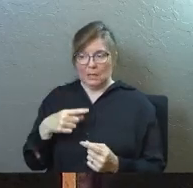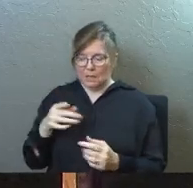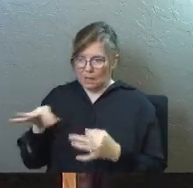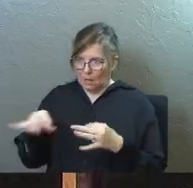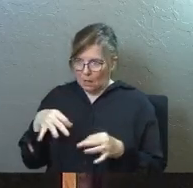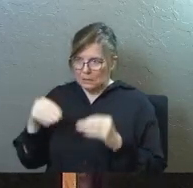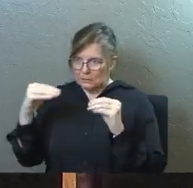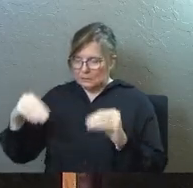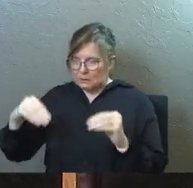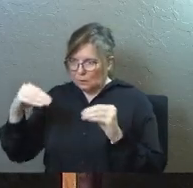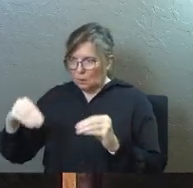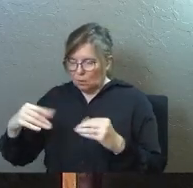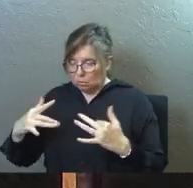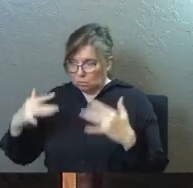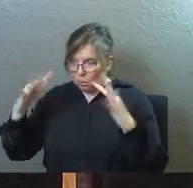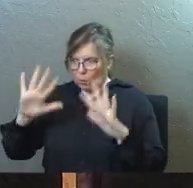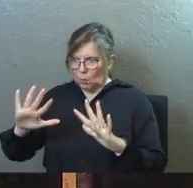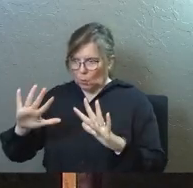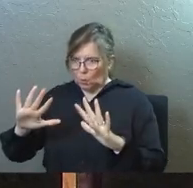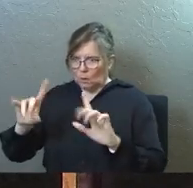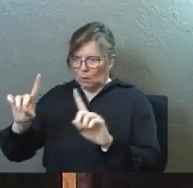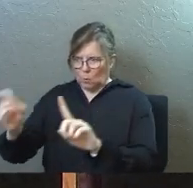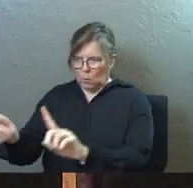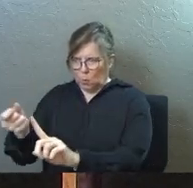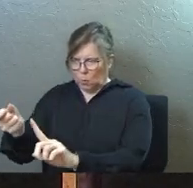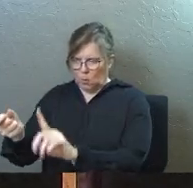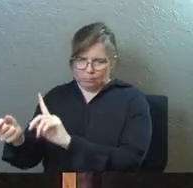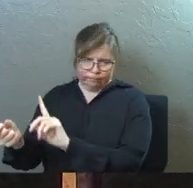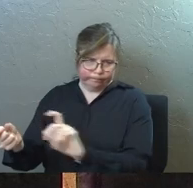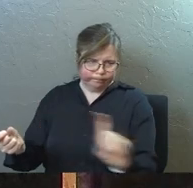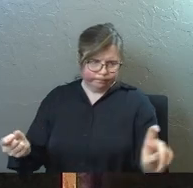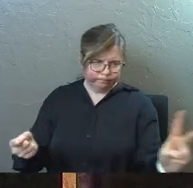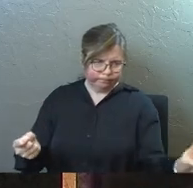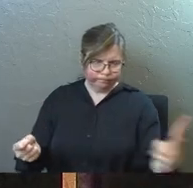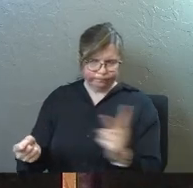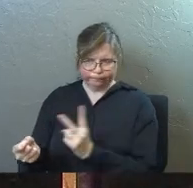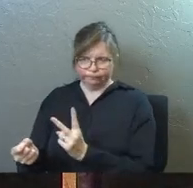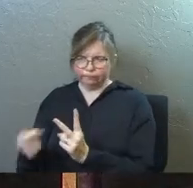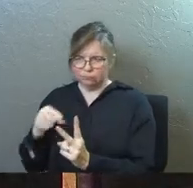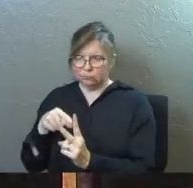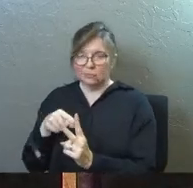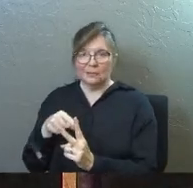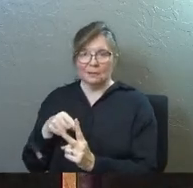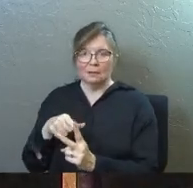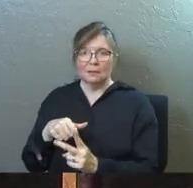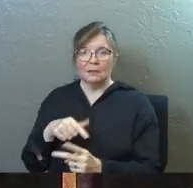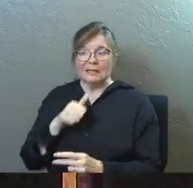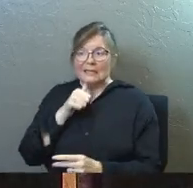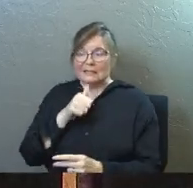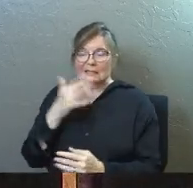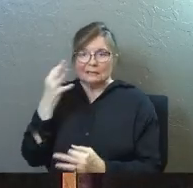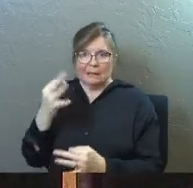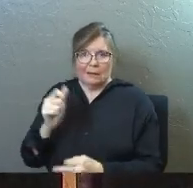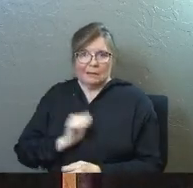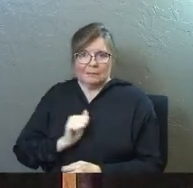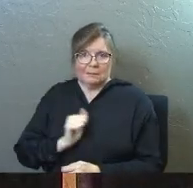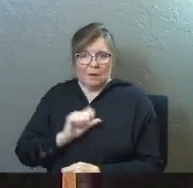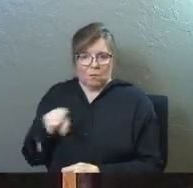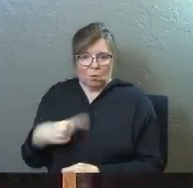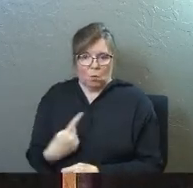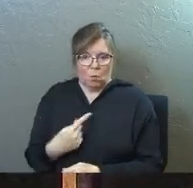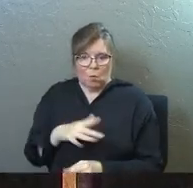loudest, that in the midst of a major move of God, he doesn't just set to work doing it all himself,